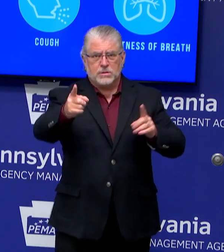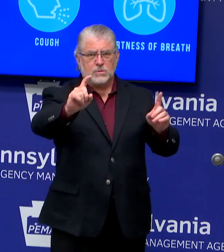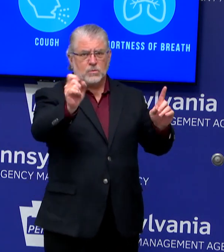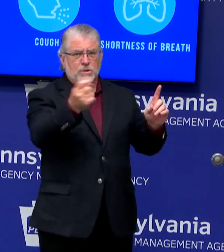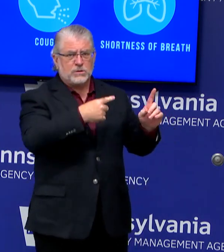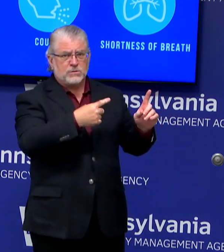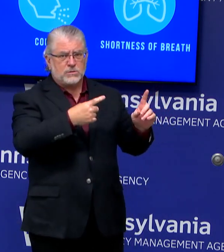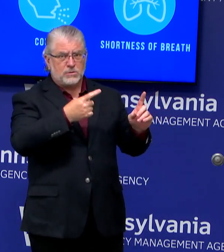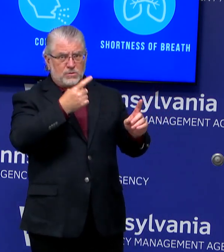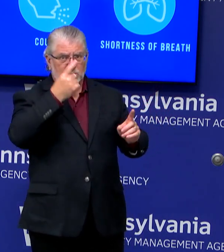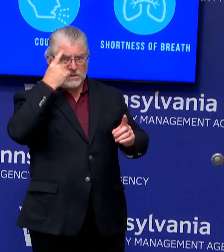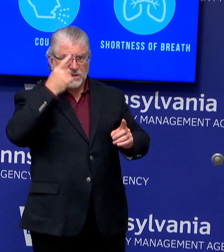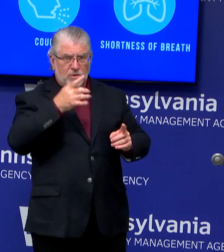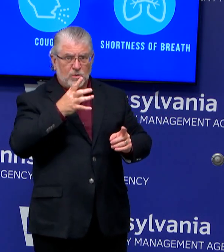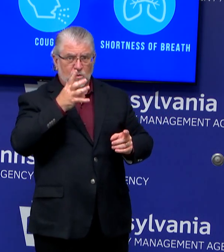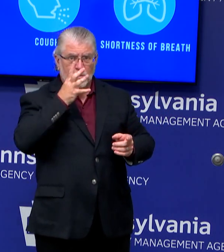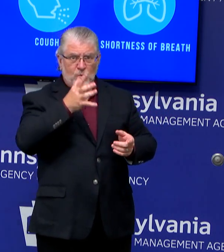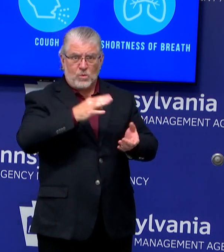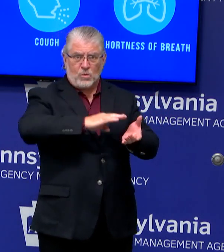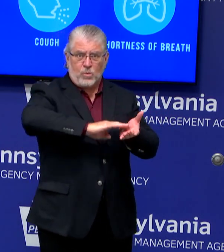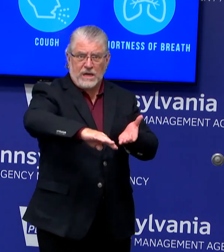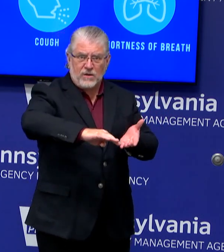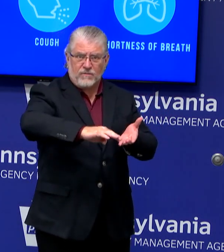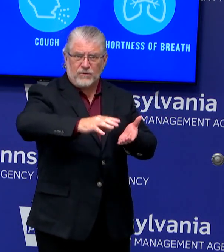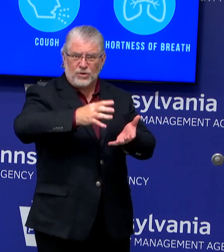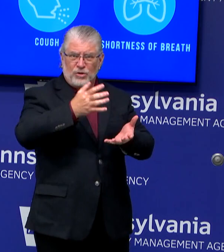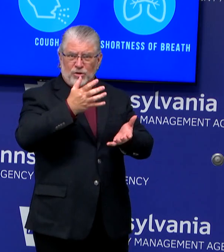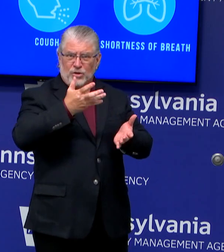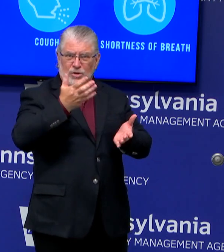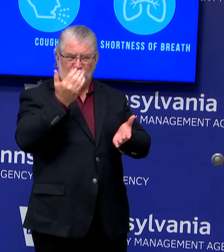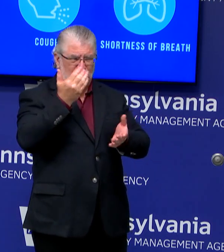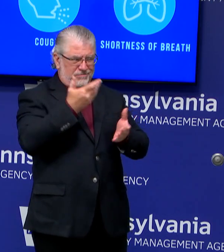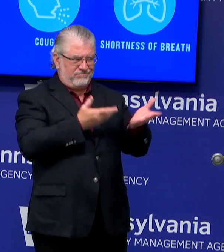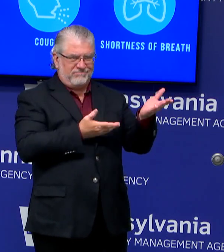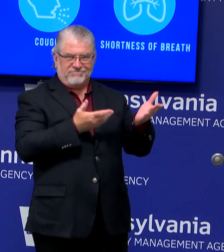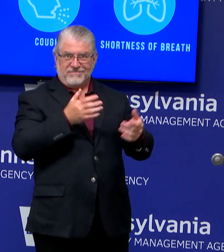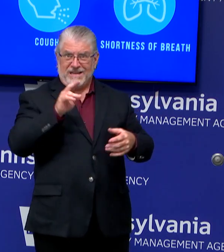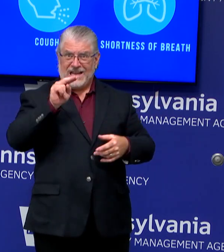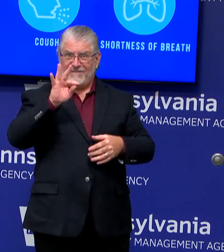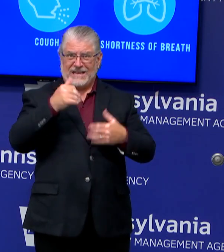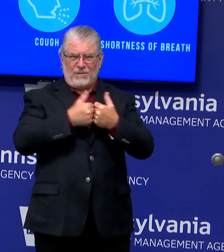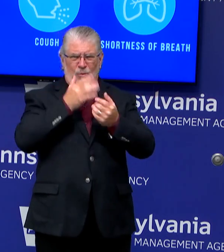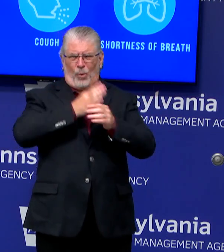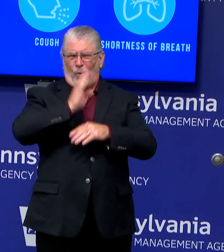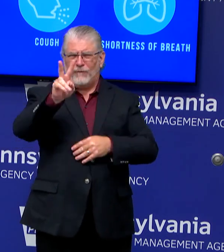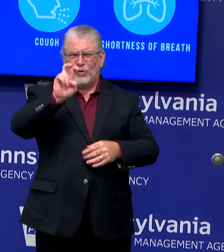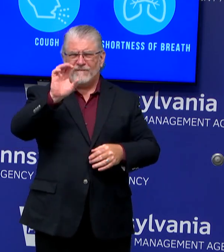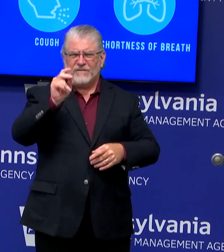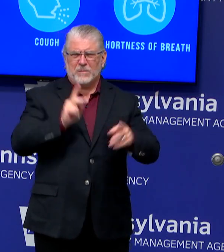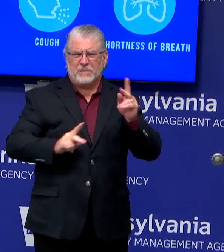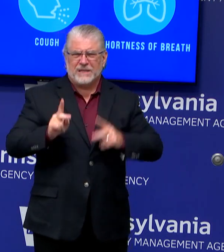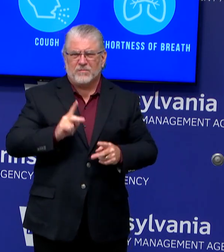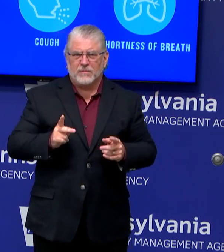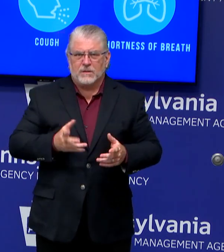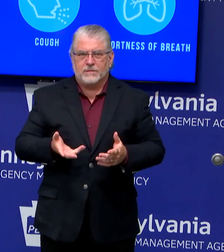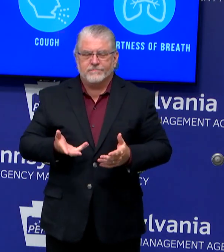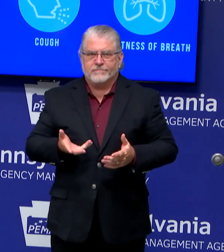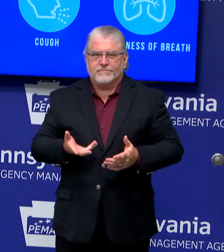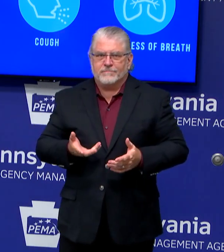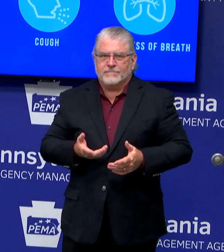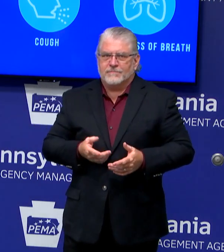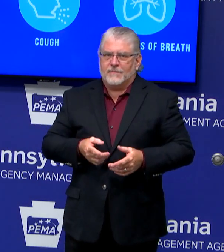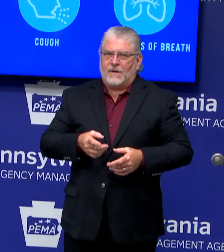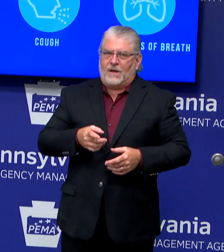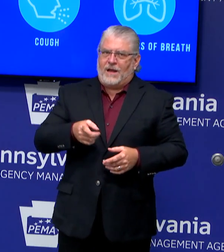any green, yellow, red? Right, exactly. Well, or that we go beyond green, yellow, red, and so that those things